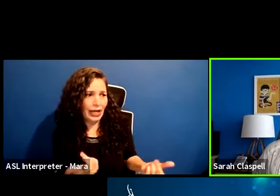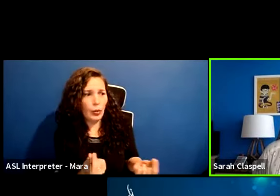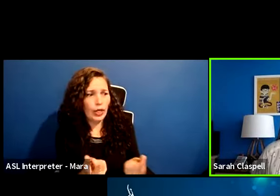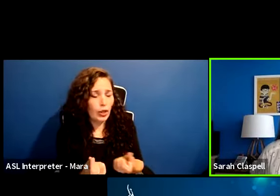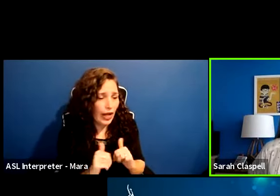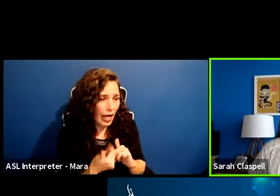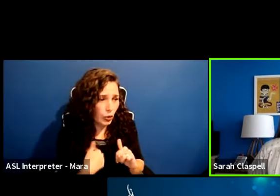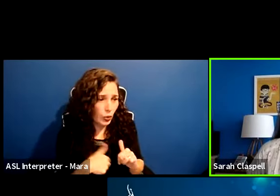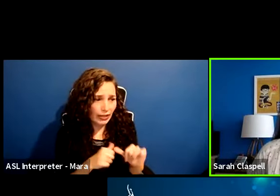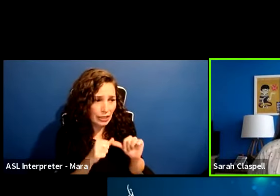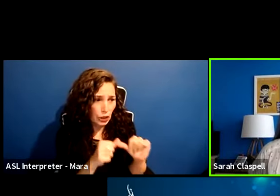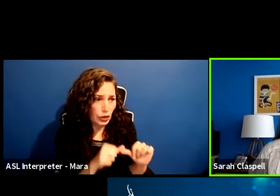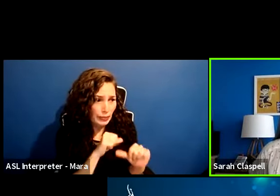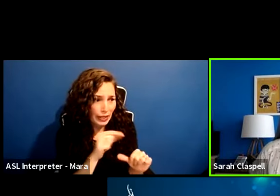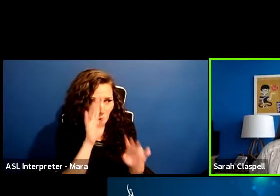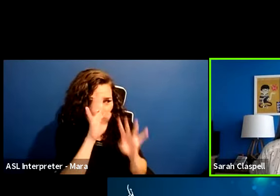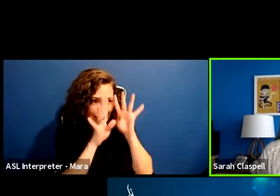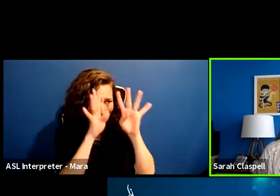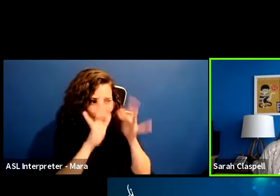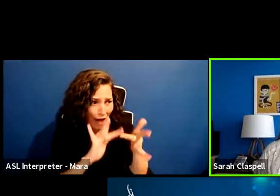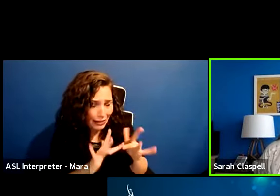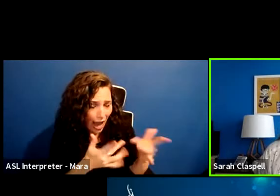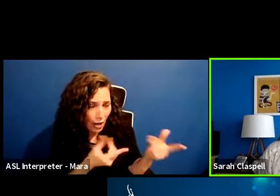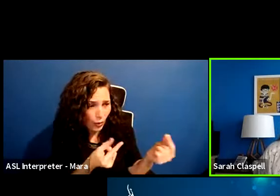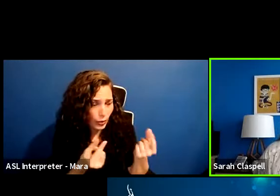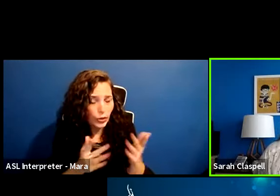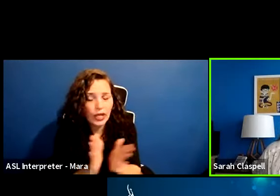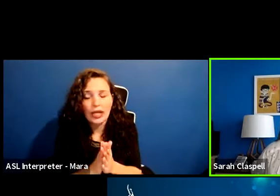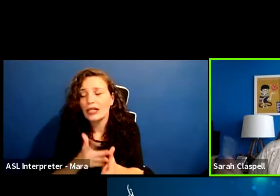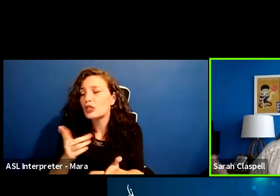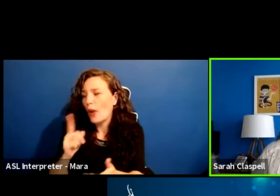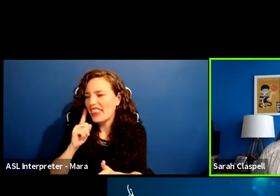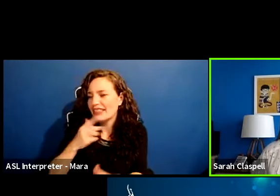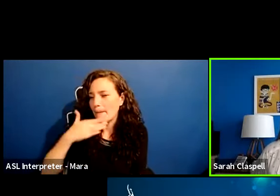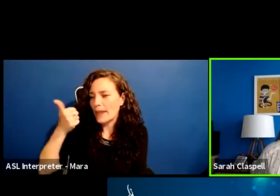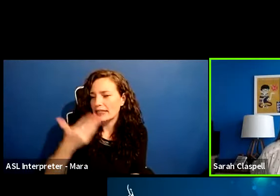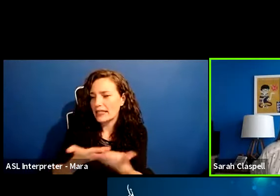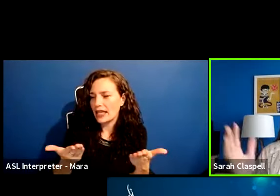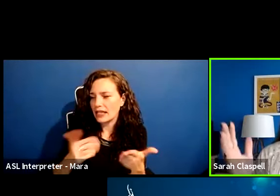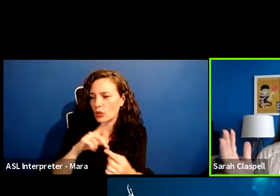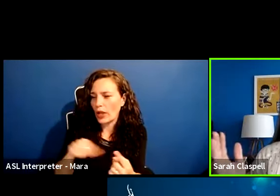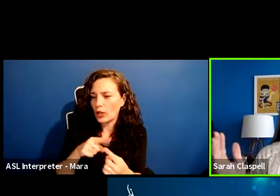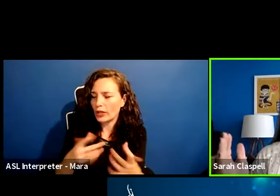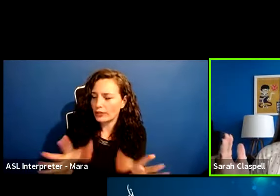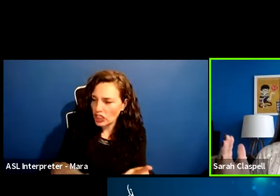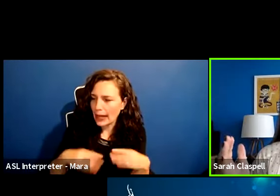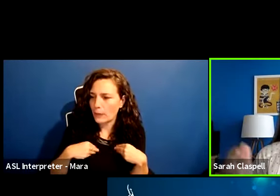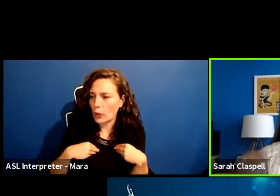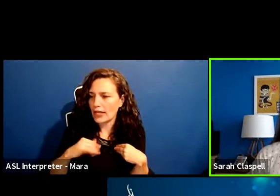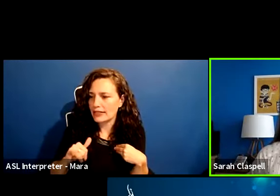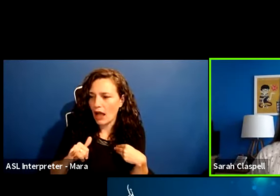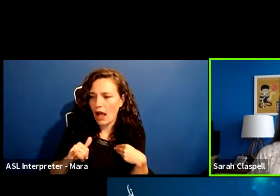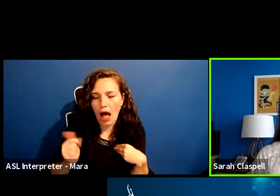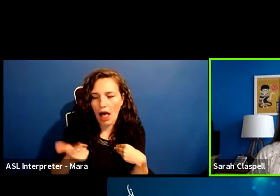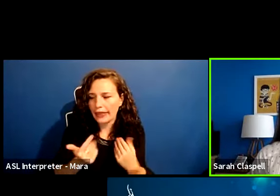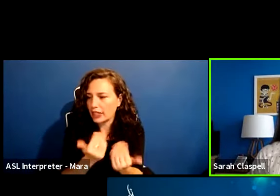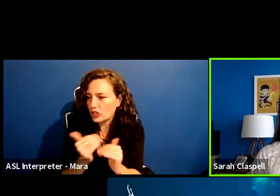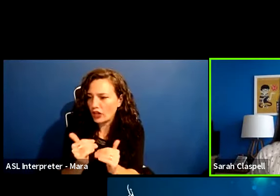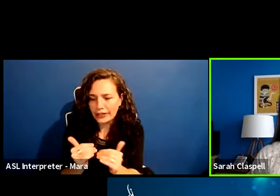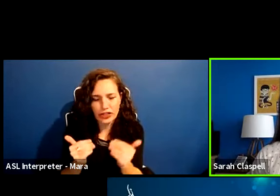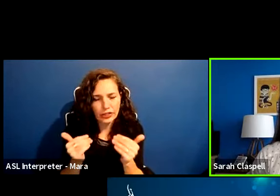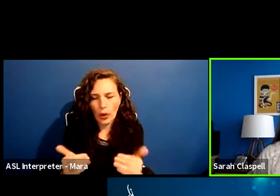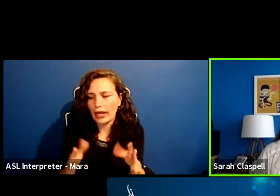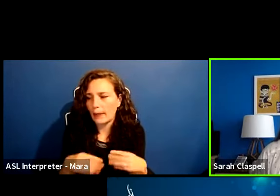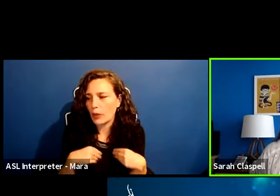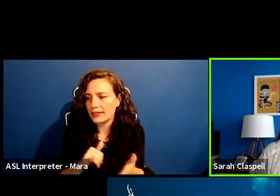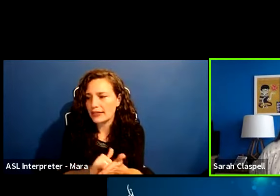uh, the best things I've been, uh, a part of our, uh, when we embrace, you know, embrace the constraints that we have. Um, I'm in